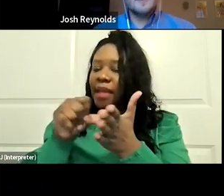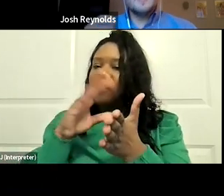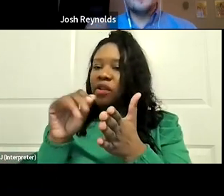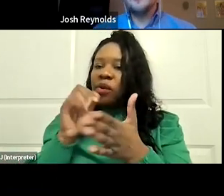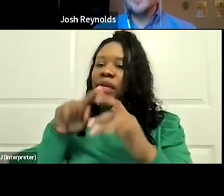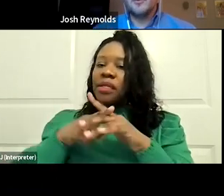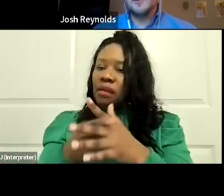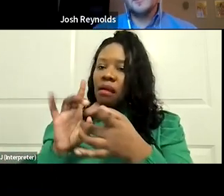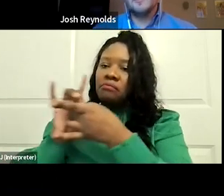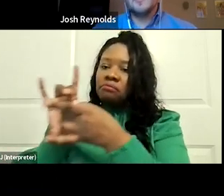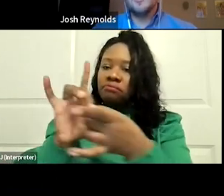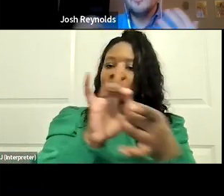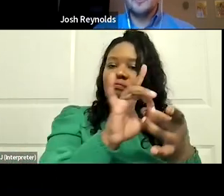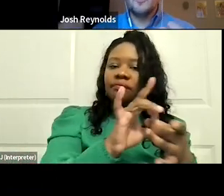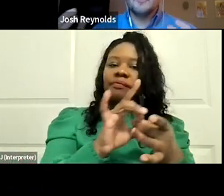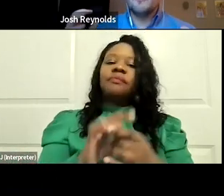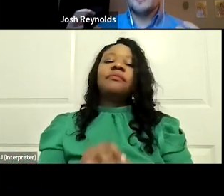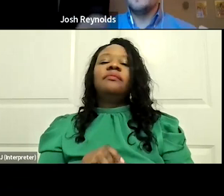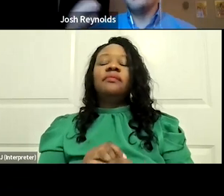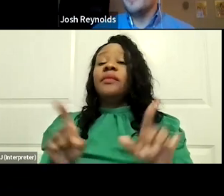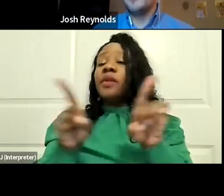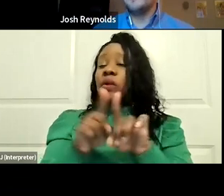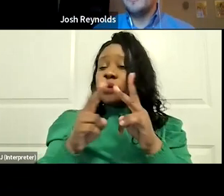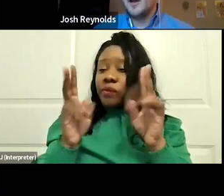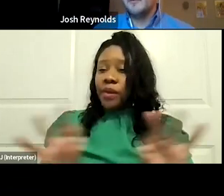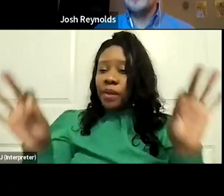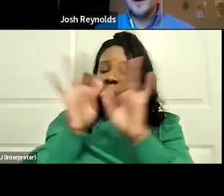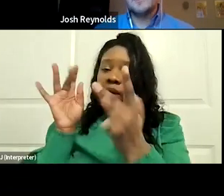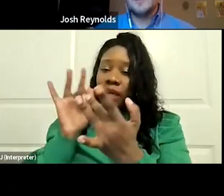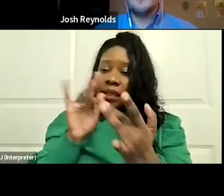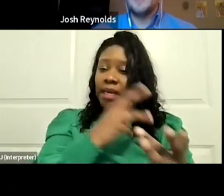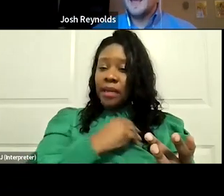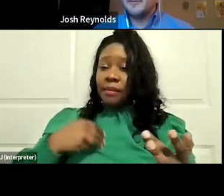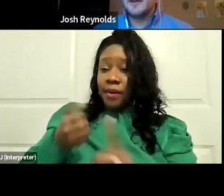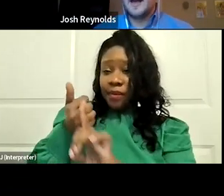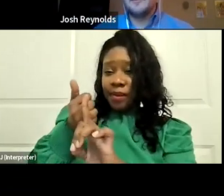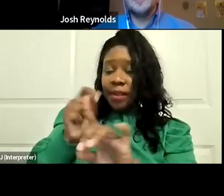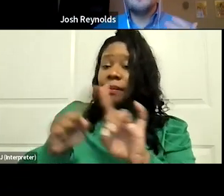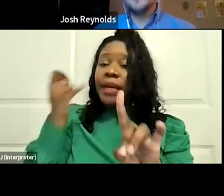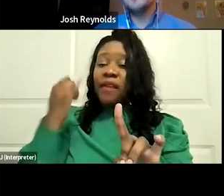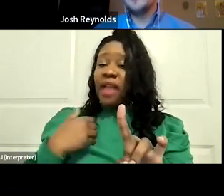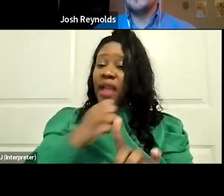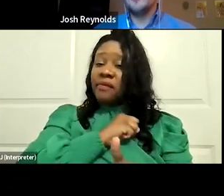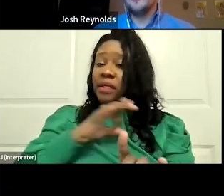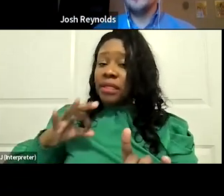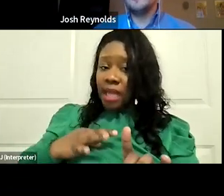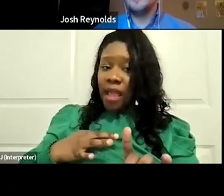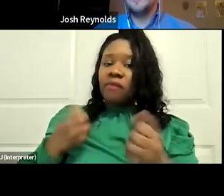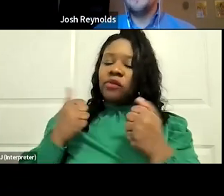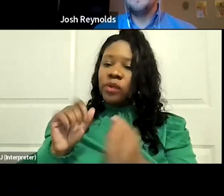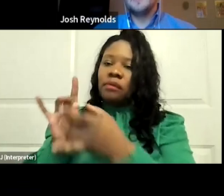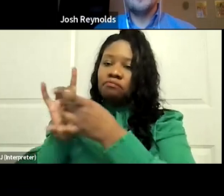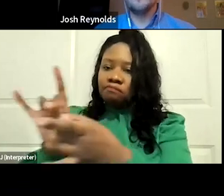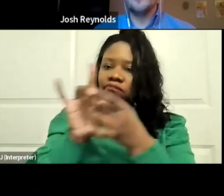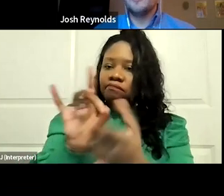And this is really important. Not only do you want to reach the members themselves, but if they have staff, really start to build those